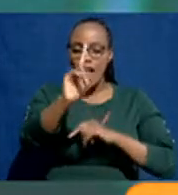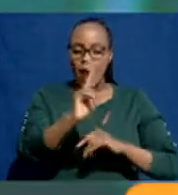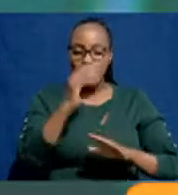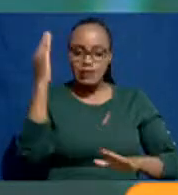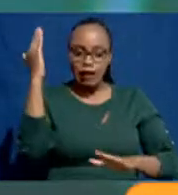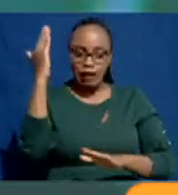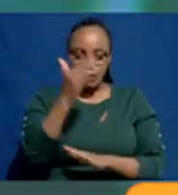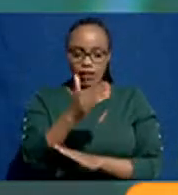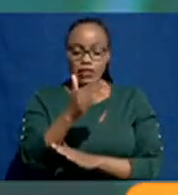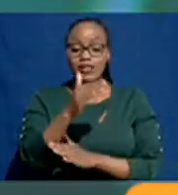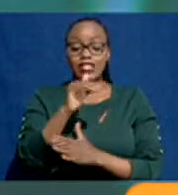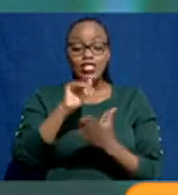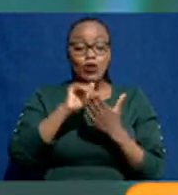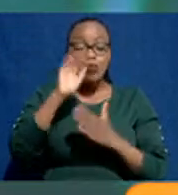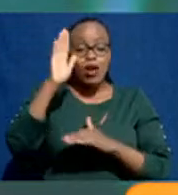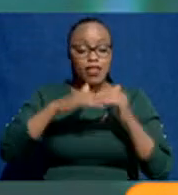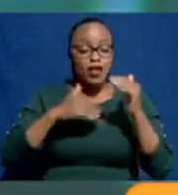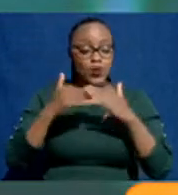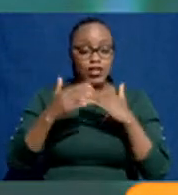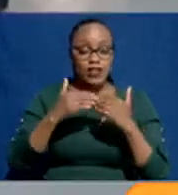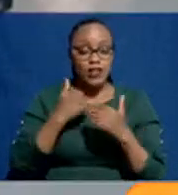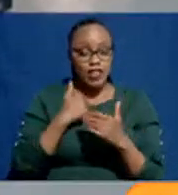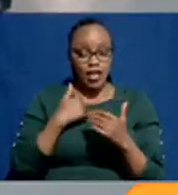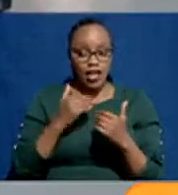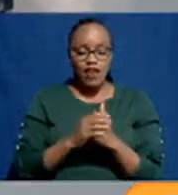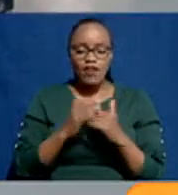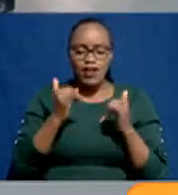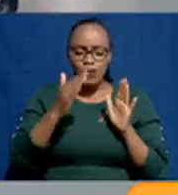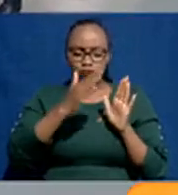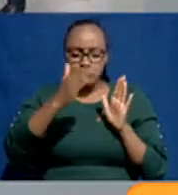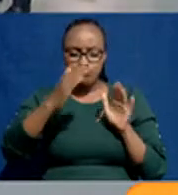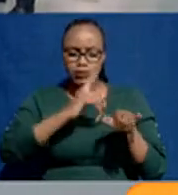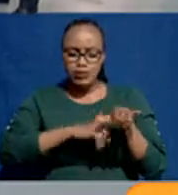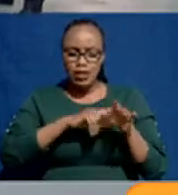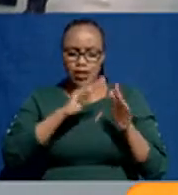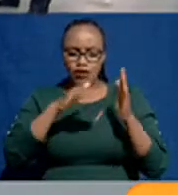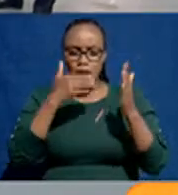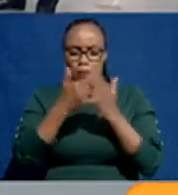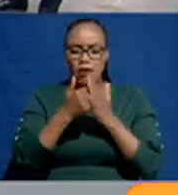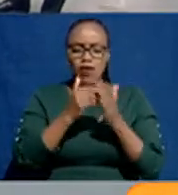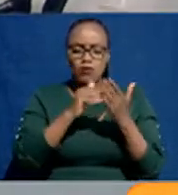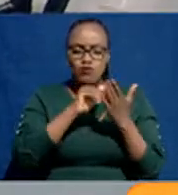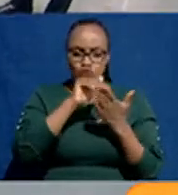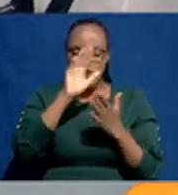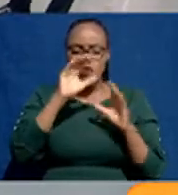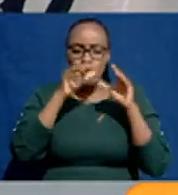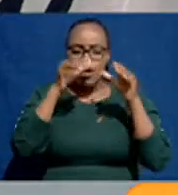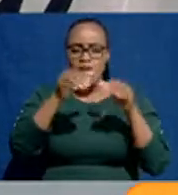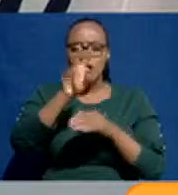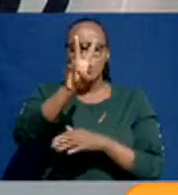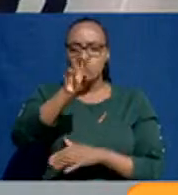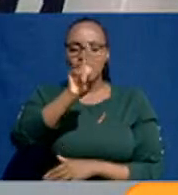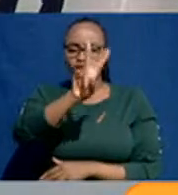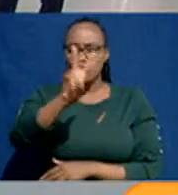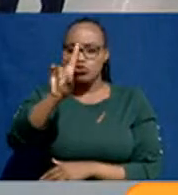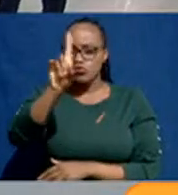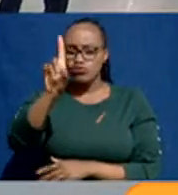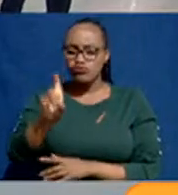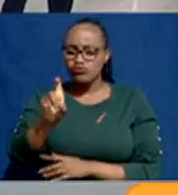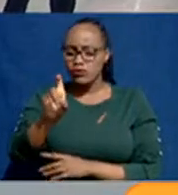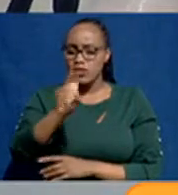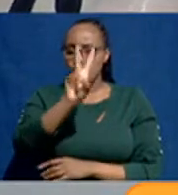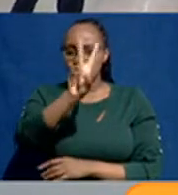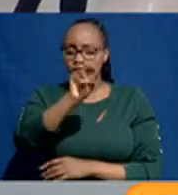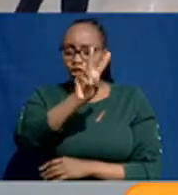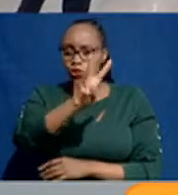than what COOPs has placed. And what is the window period of applications, especially for the class of 2022? For the class of